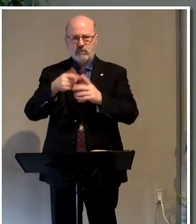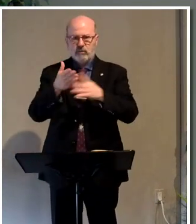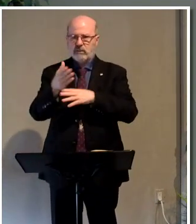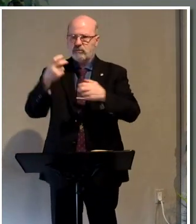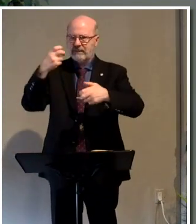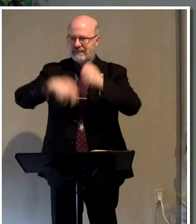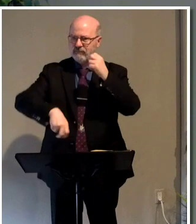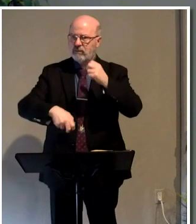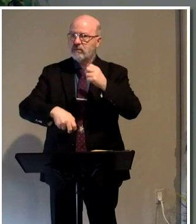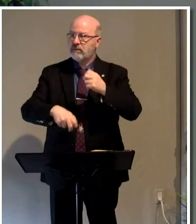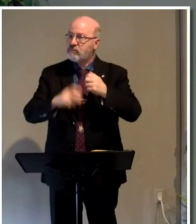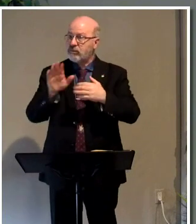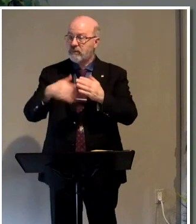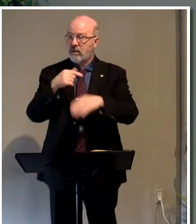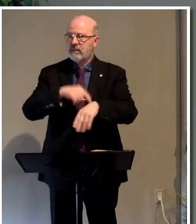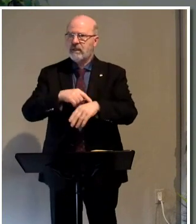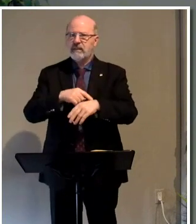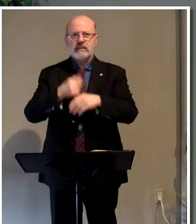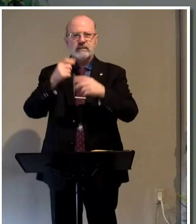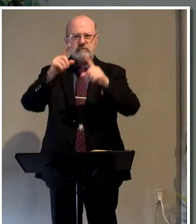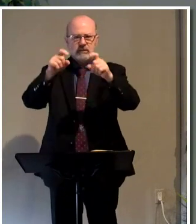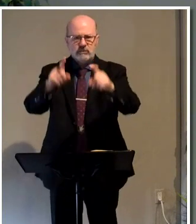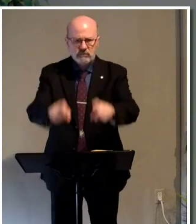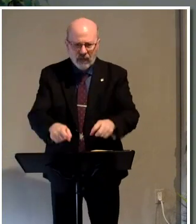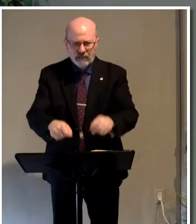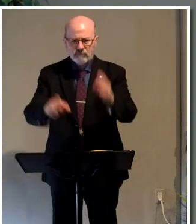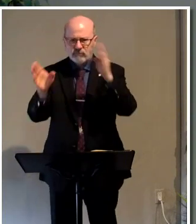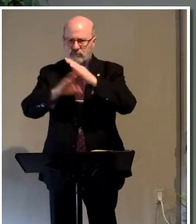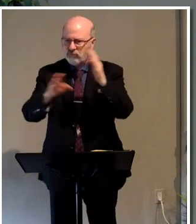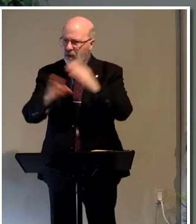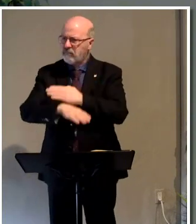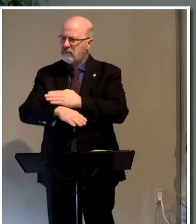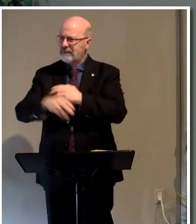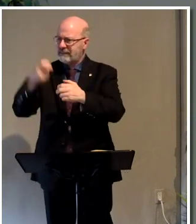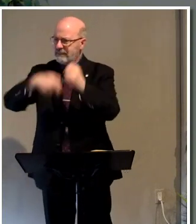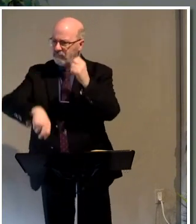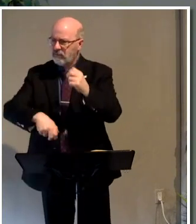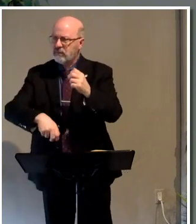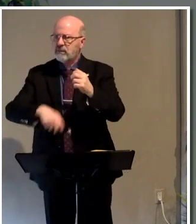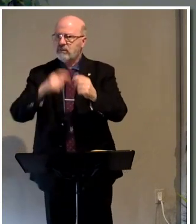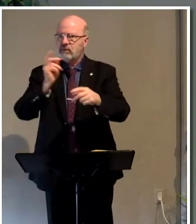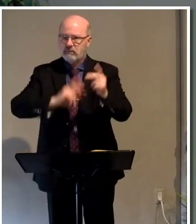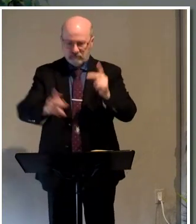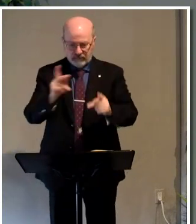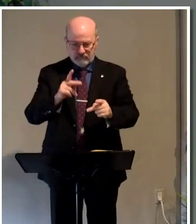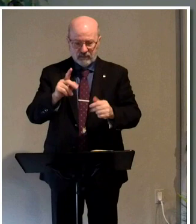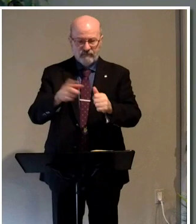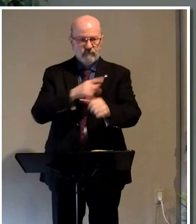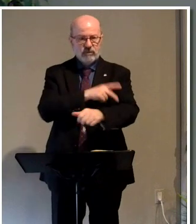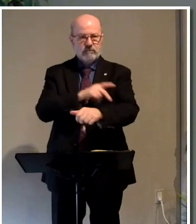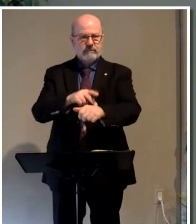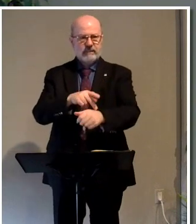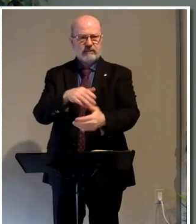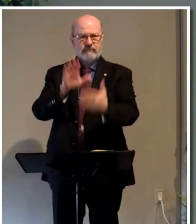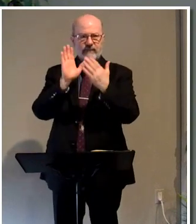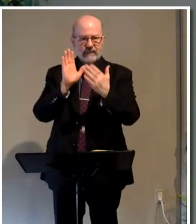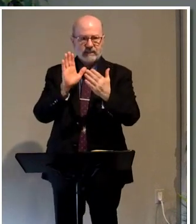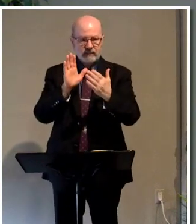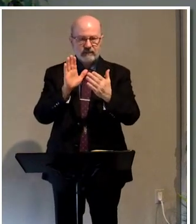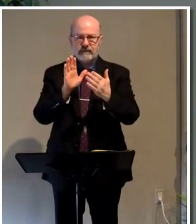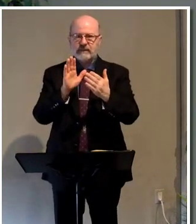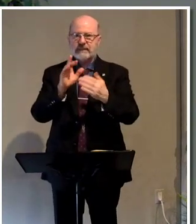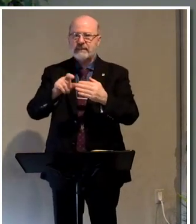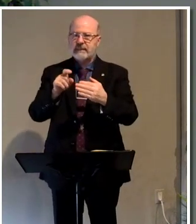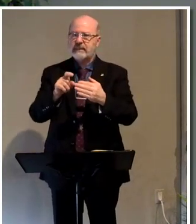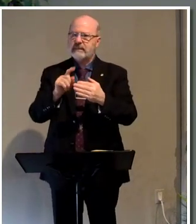difficulty. Should be all the time. But trials and tribulation and certainly what the people in First Peter are facing, they